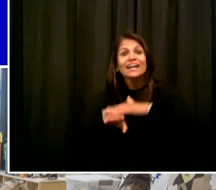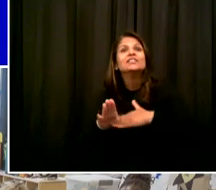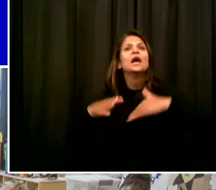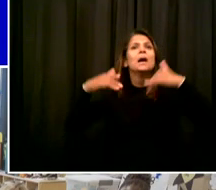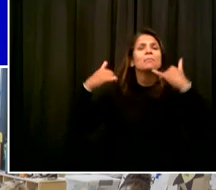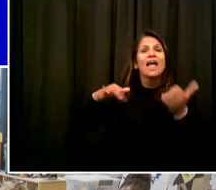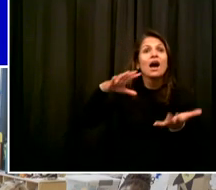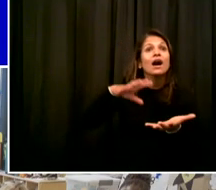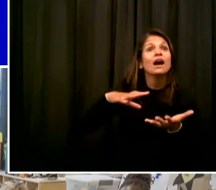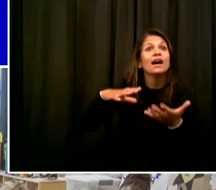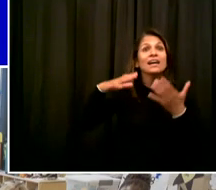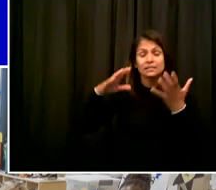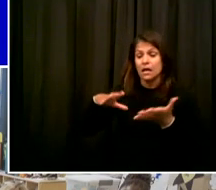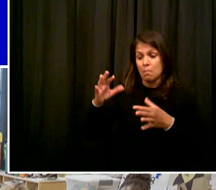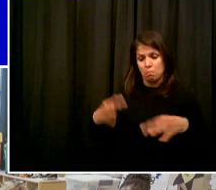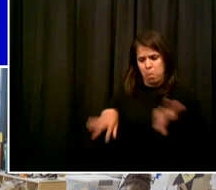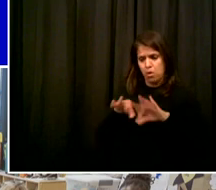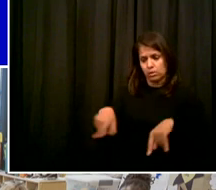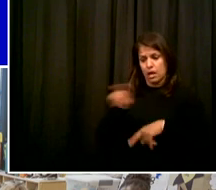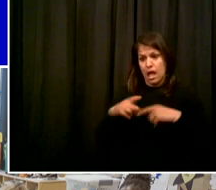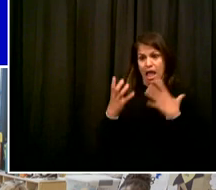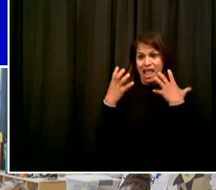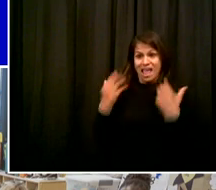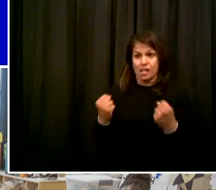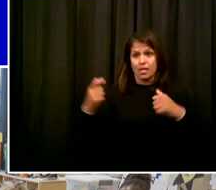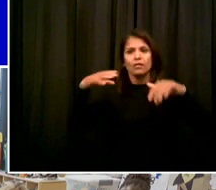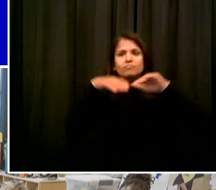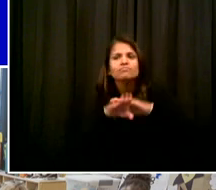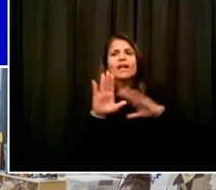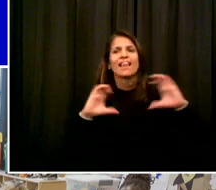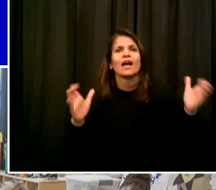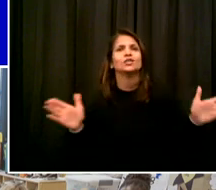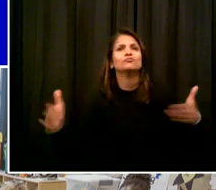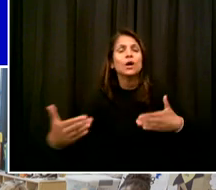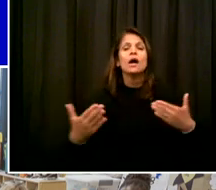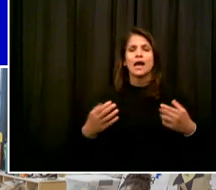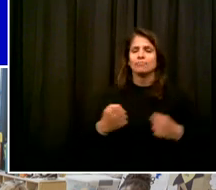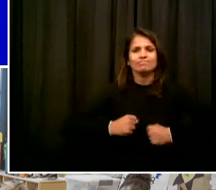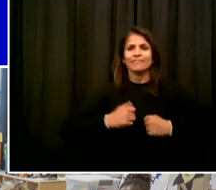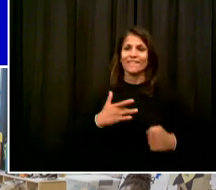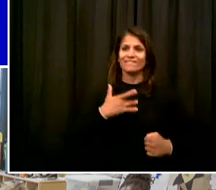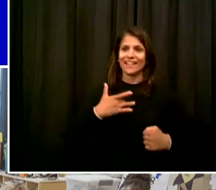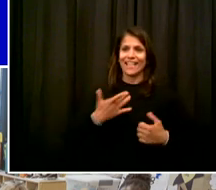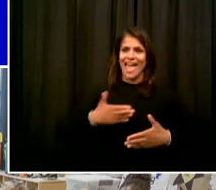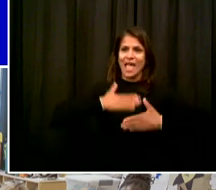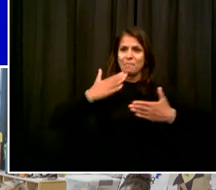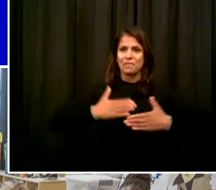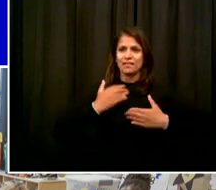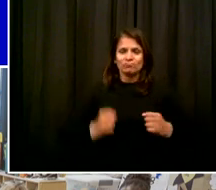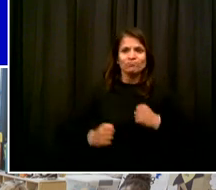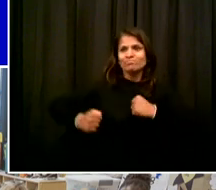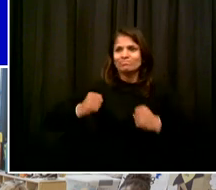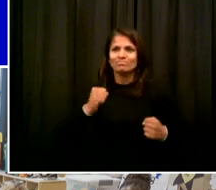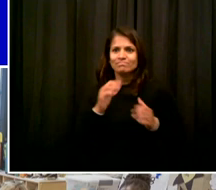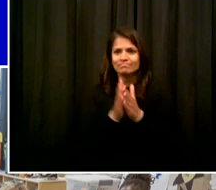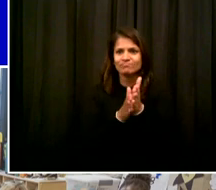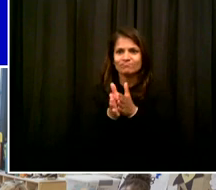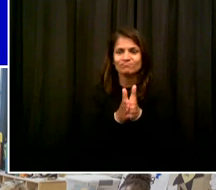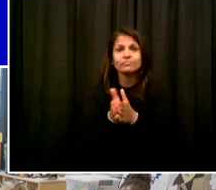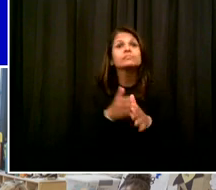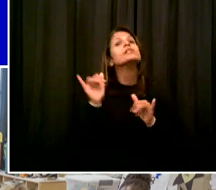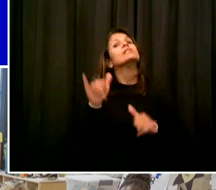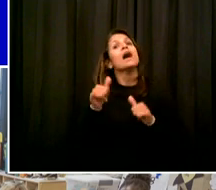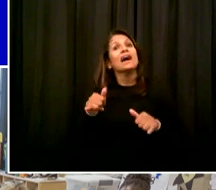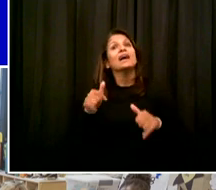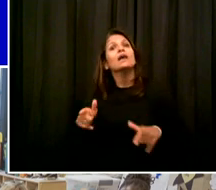most of us adults remember that when we were in school, we didn't have math or science on our minds all the time. Our young people